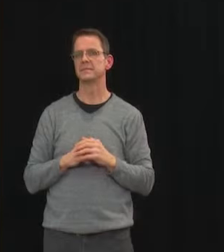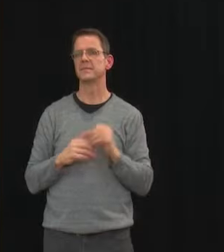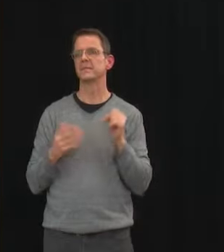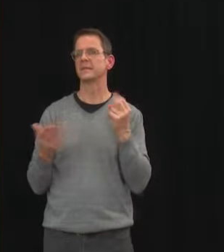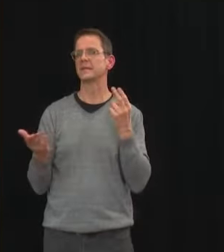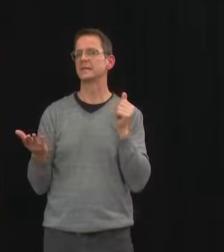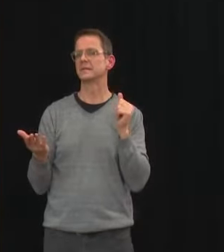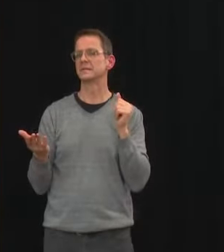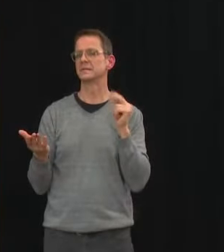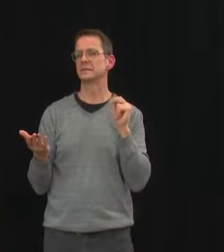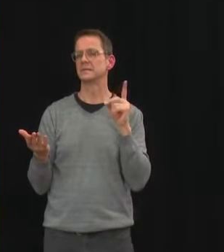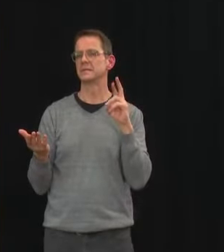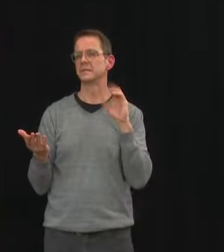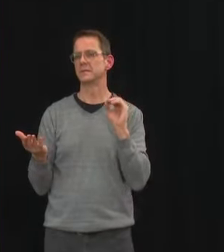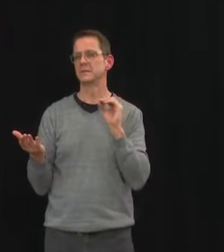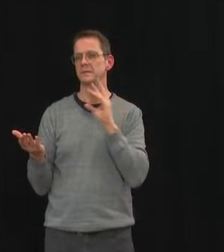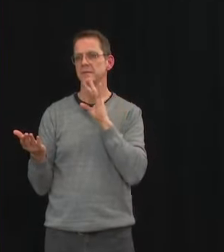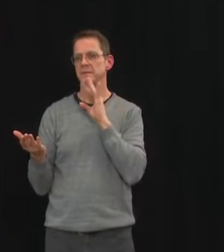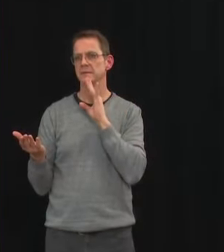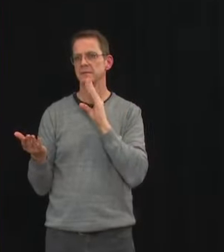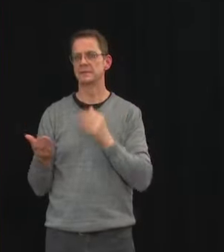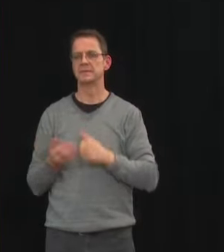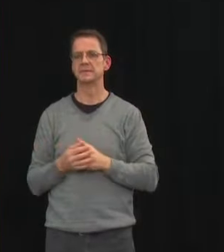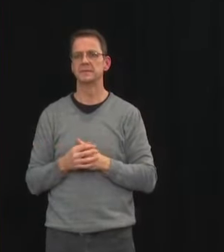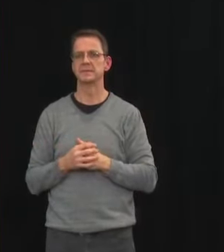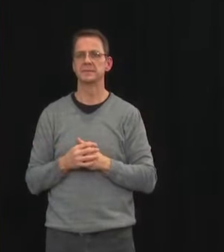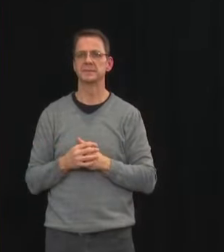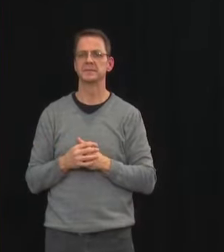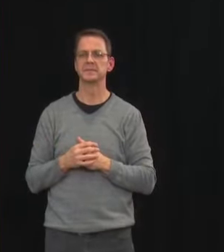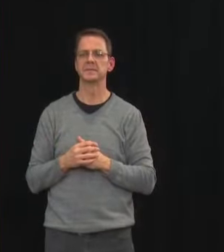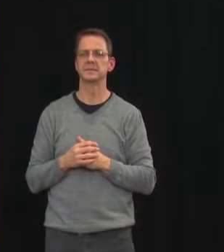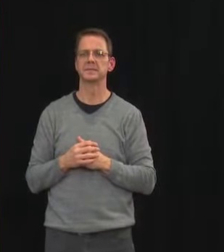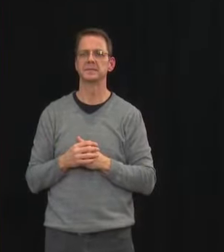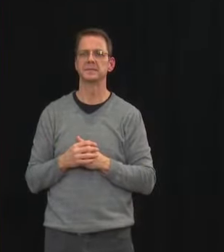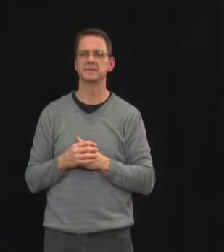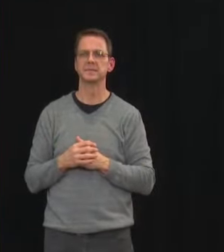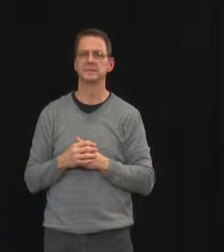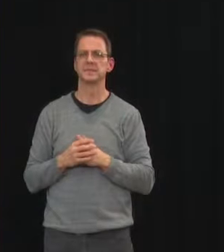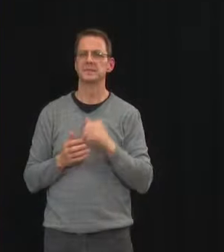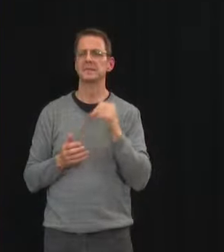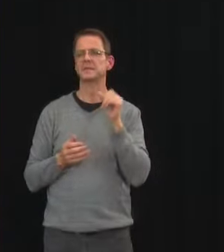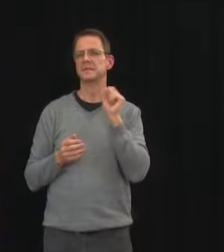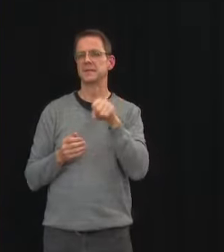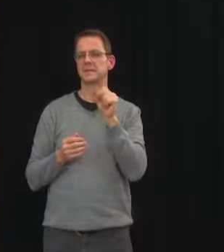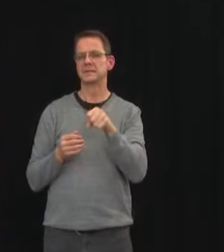living that weren't included in the the phase one uh vaccine rollout that's correct